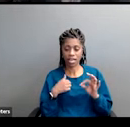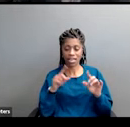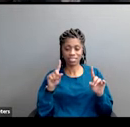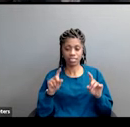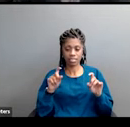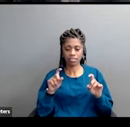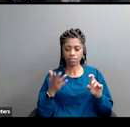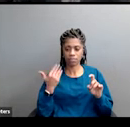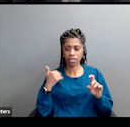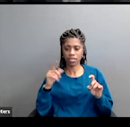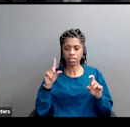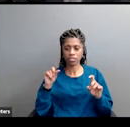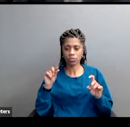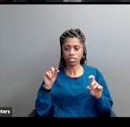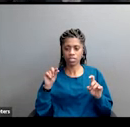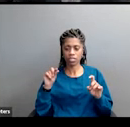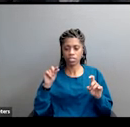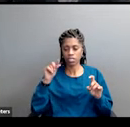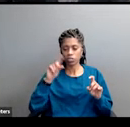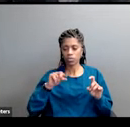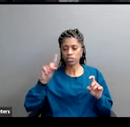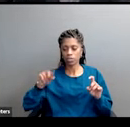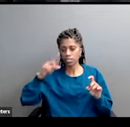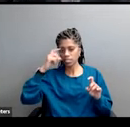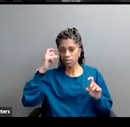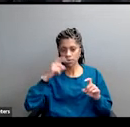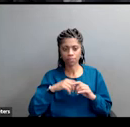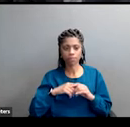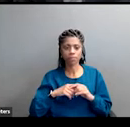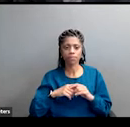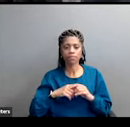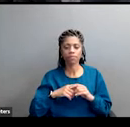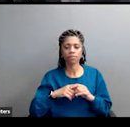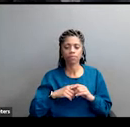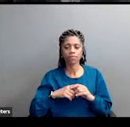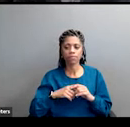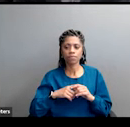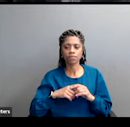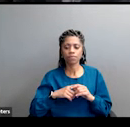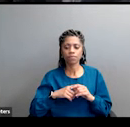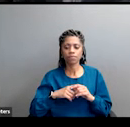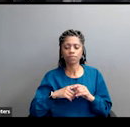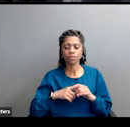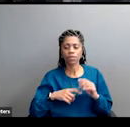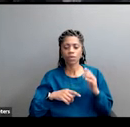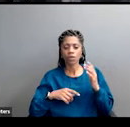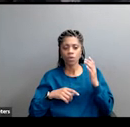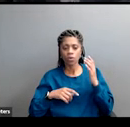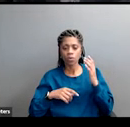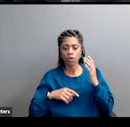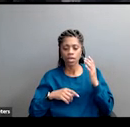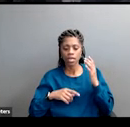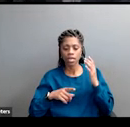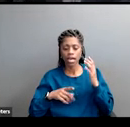of 2020. It's purposely designed to pick up a lot of the language from the right-wing